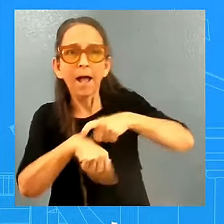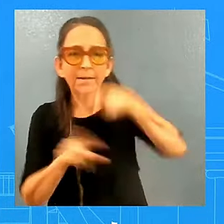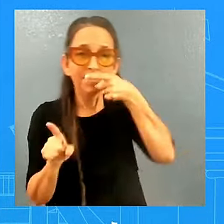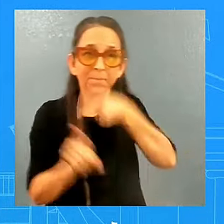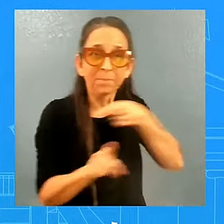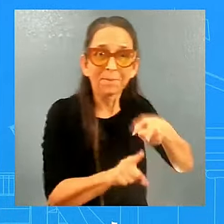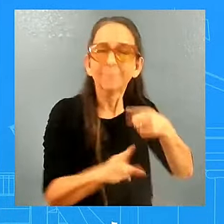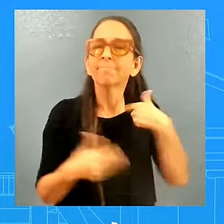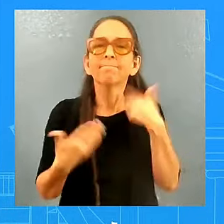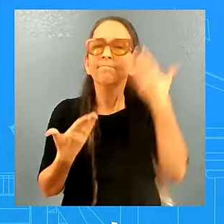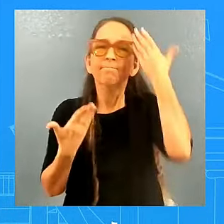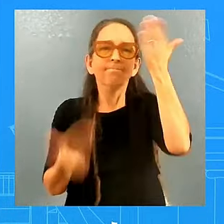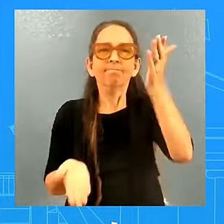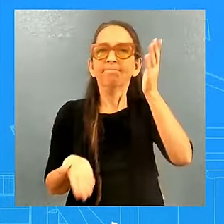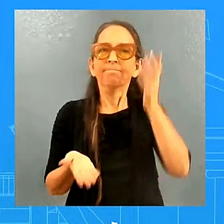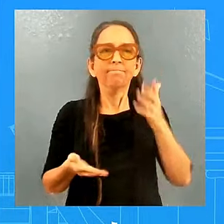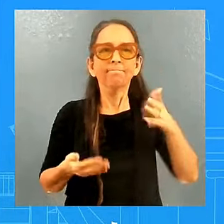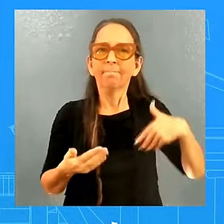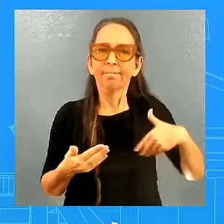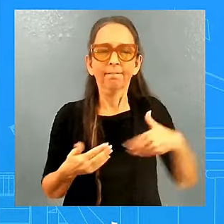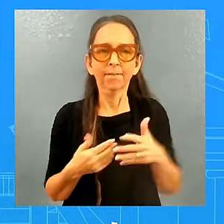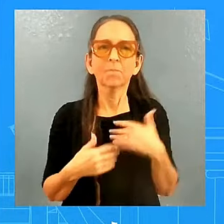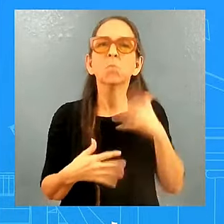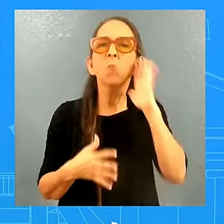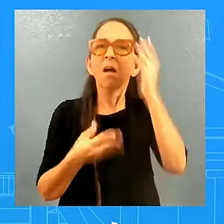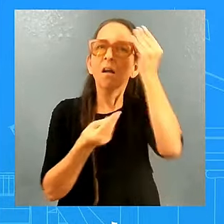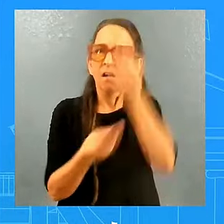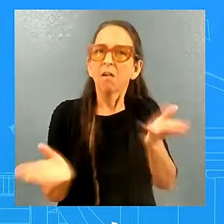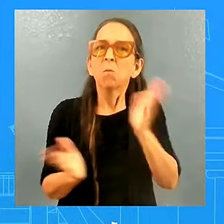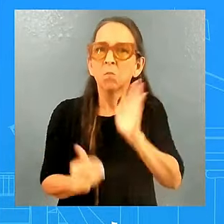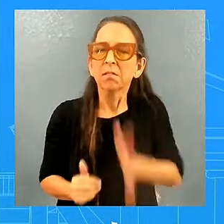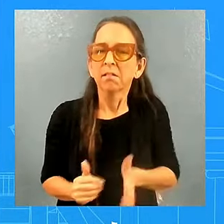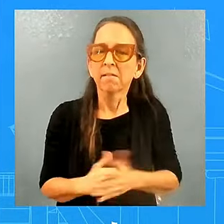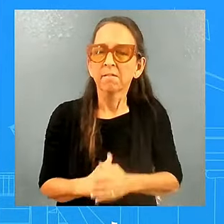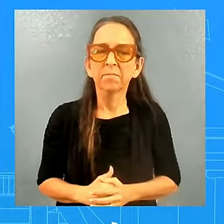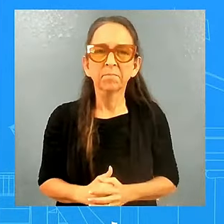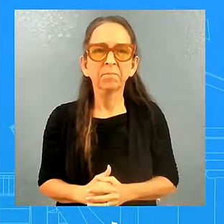when that occurs. But I can say for sure, it will be in the near future.